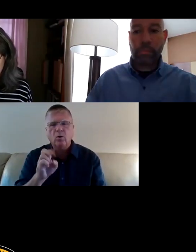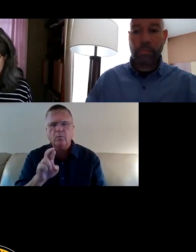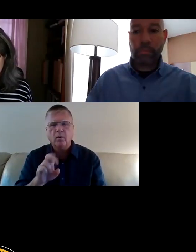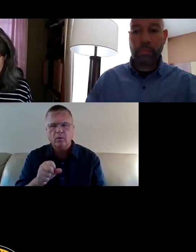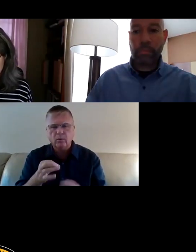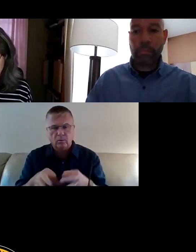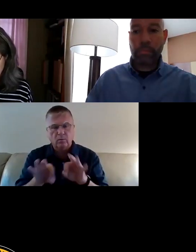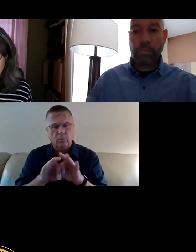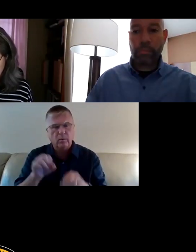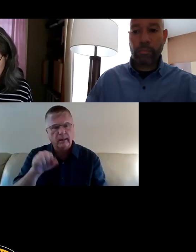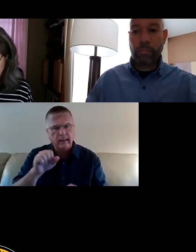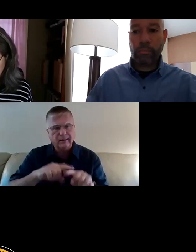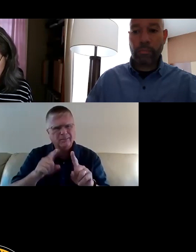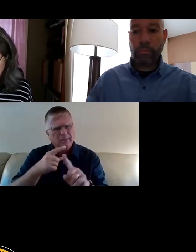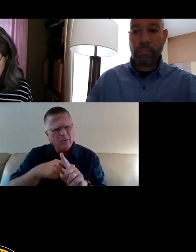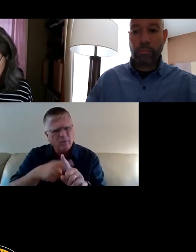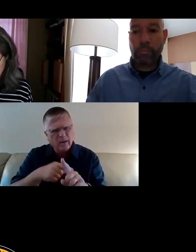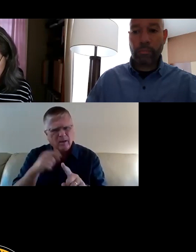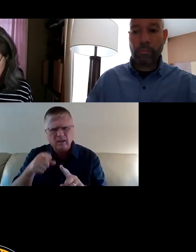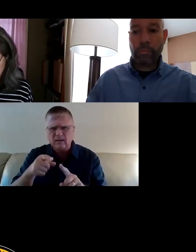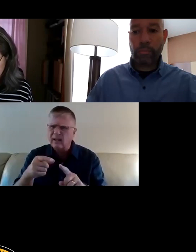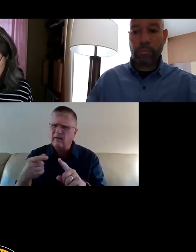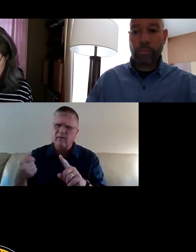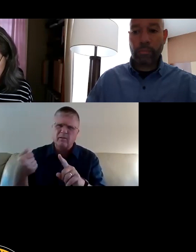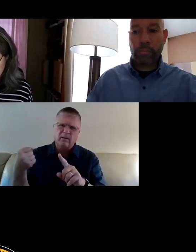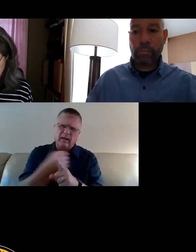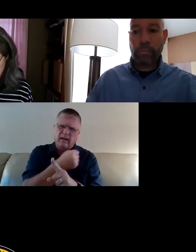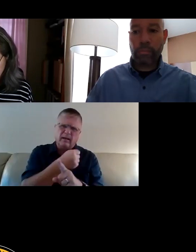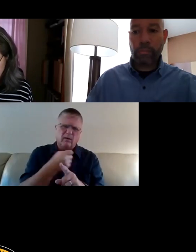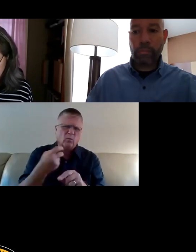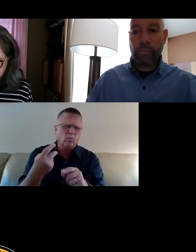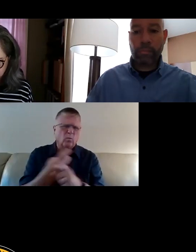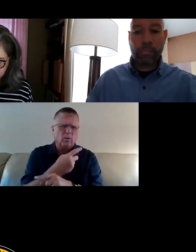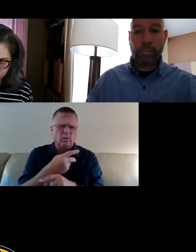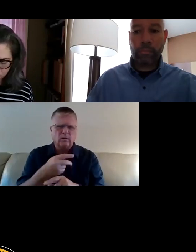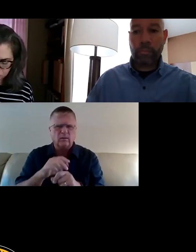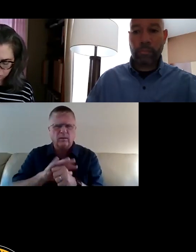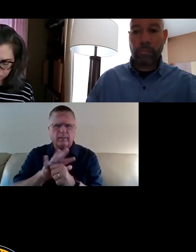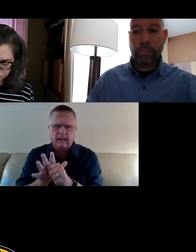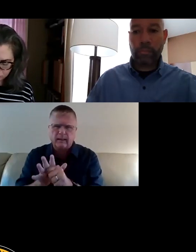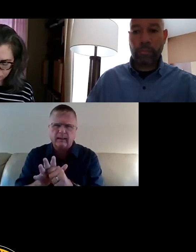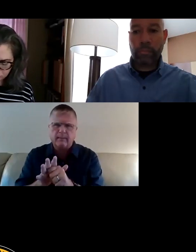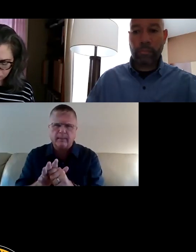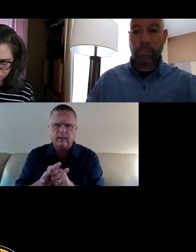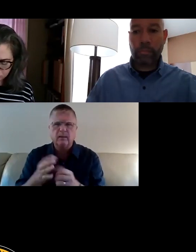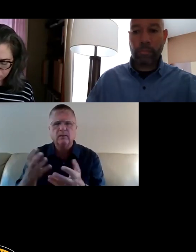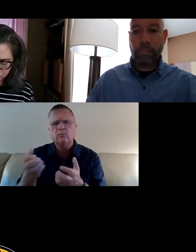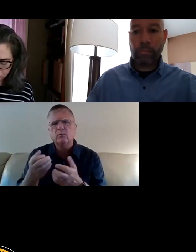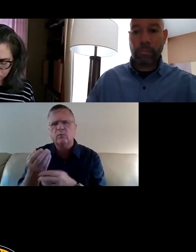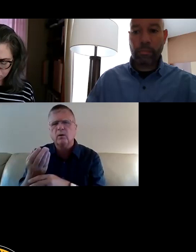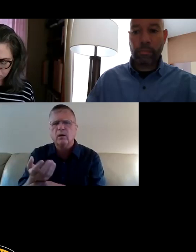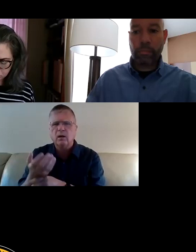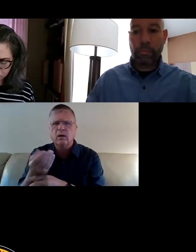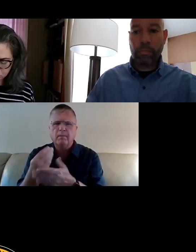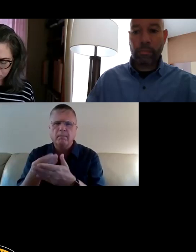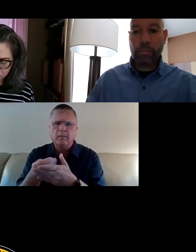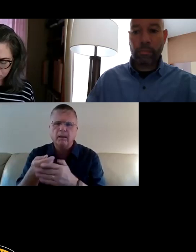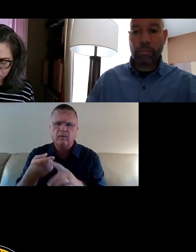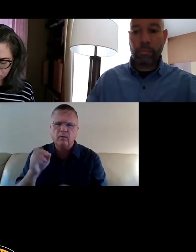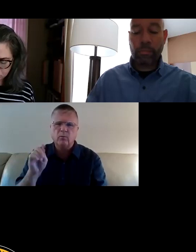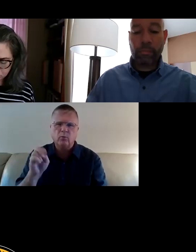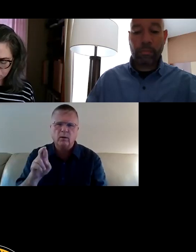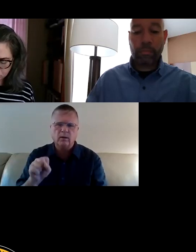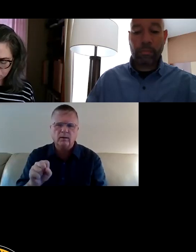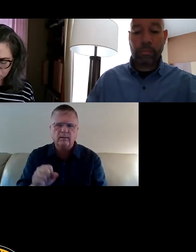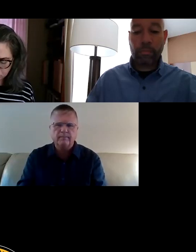renters have received the brunt of the pandemic effects. So we're asking for money for renters. We